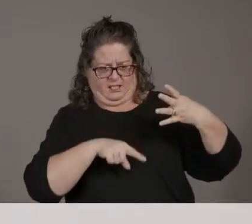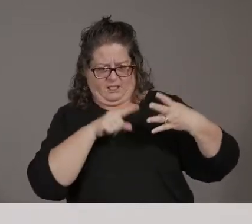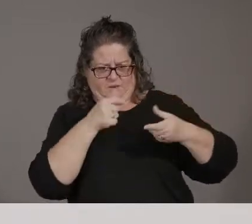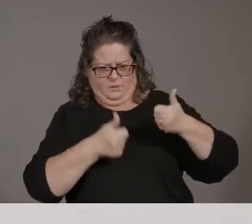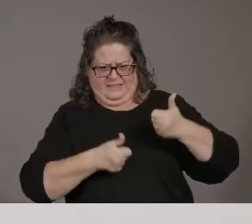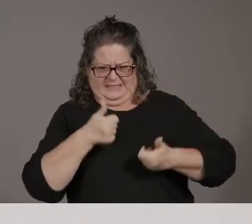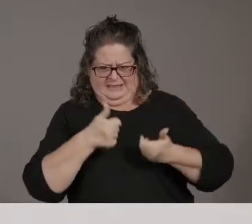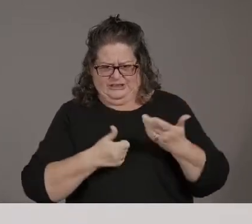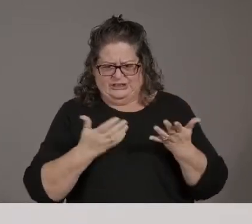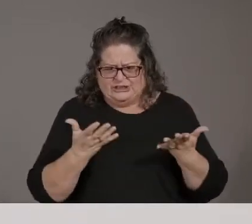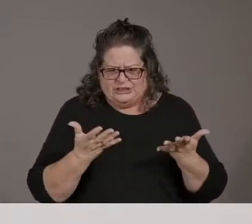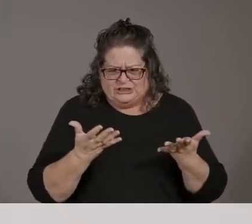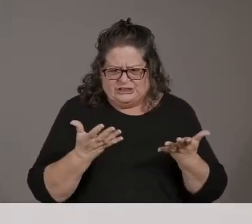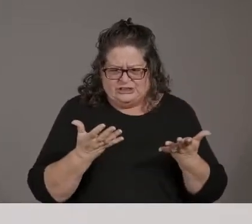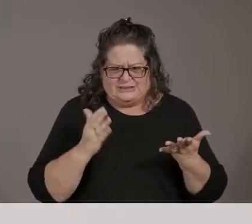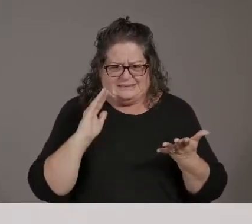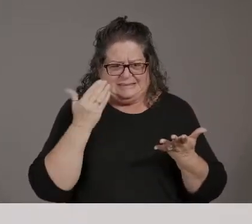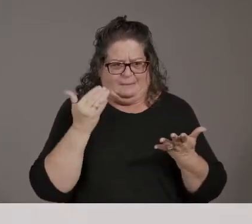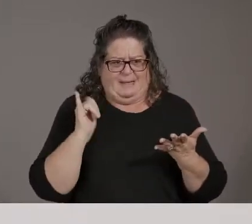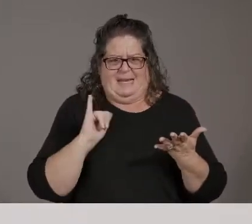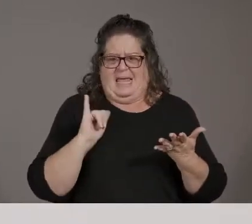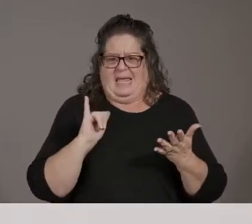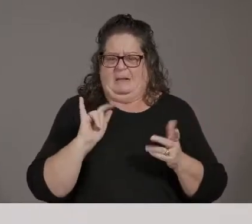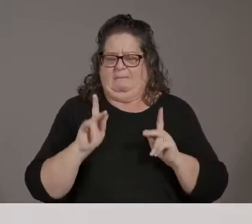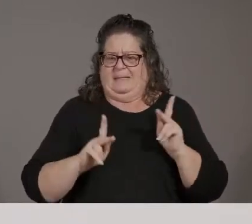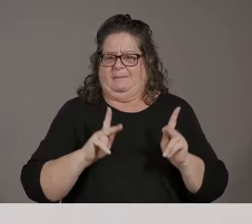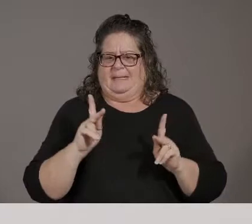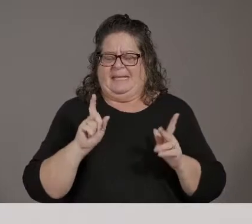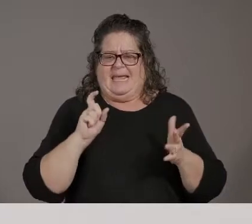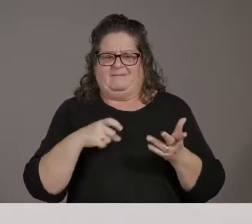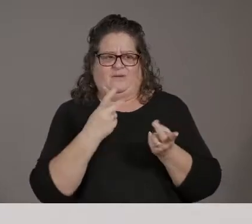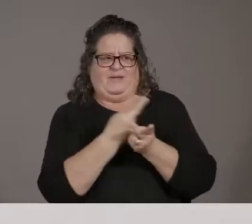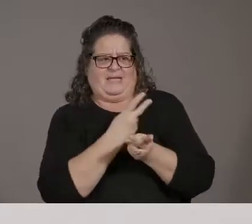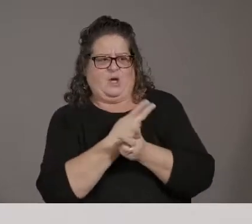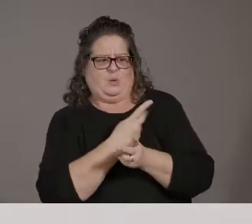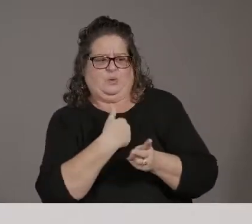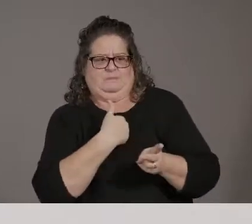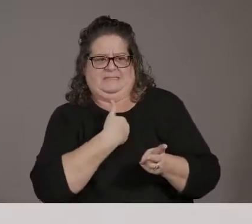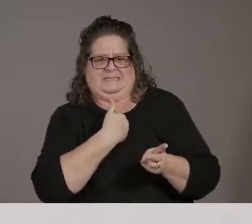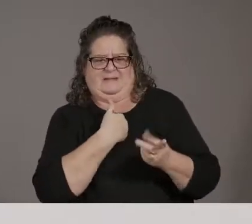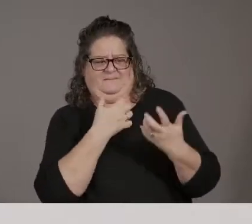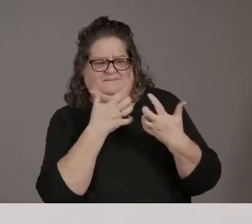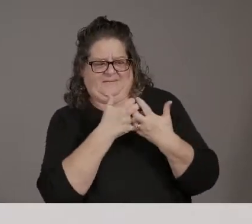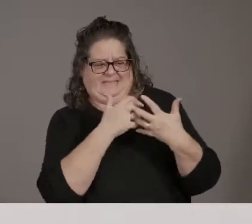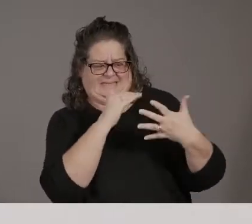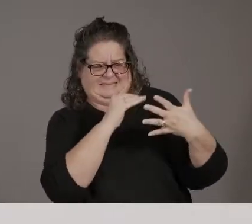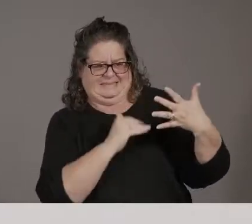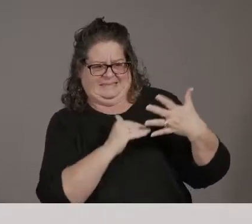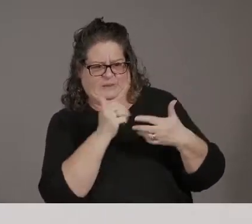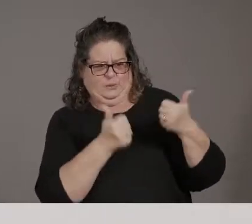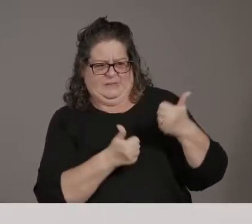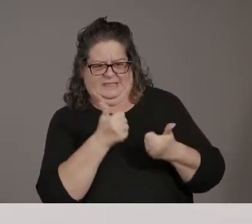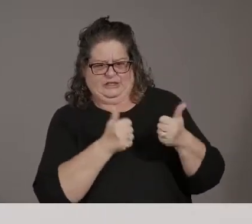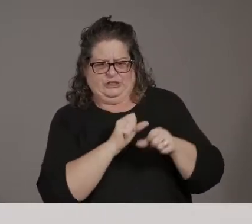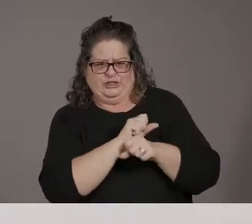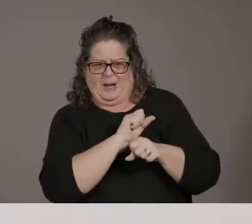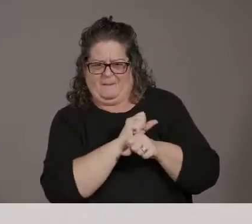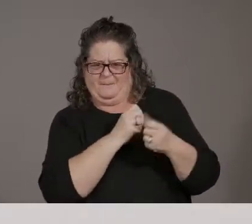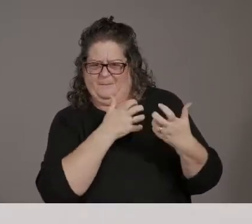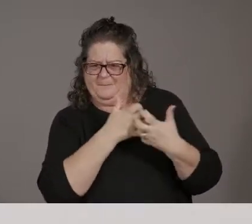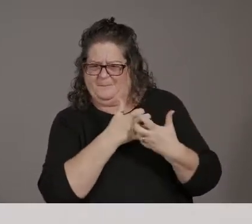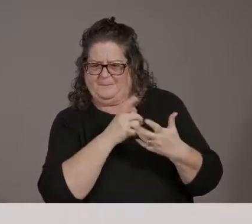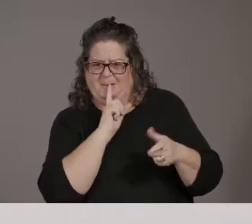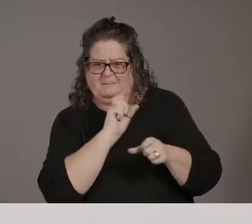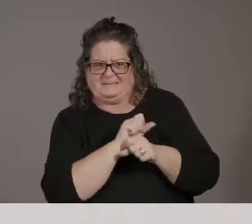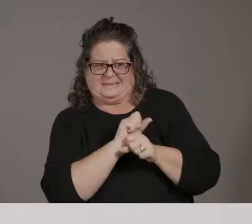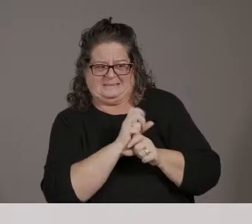those, uh, categories you're asked a lot about what profession you're in for the federal government. So how do people really determine where they fit? So